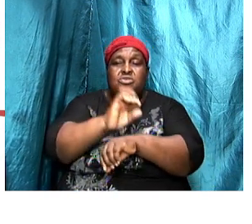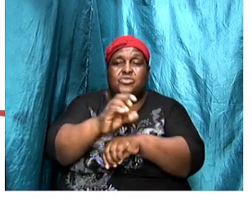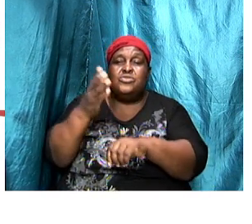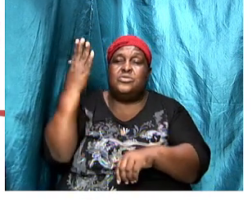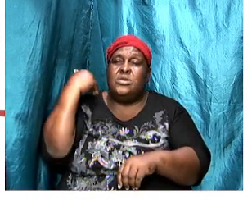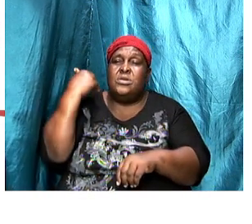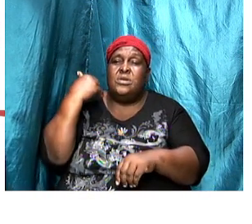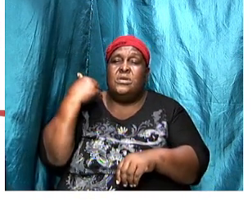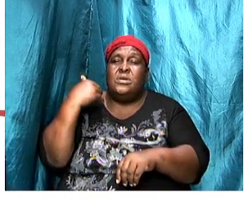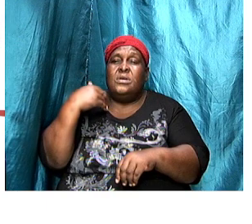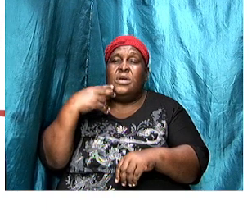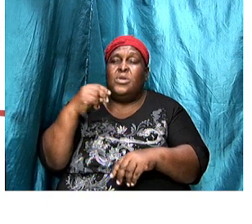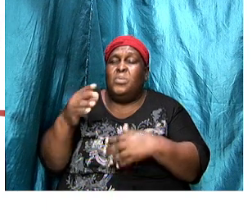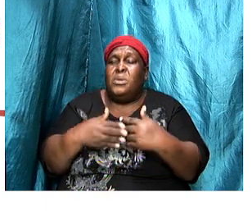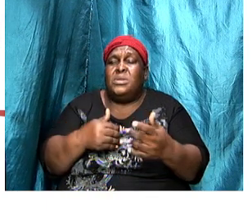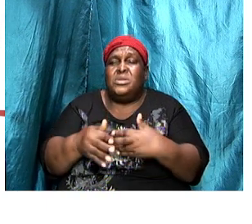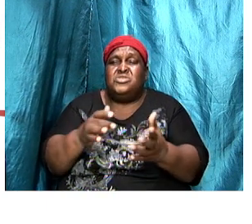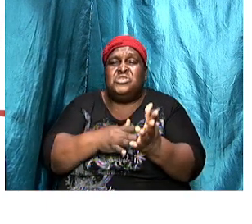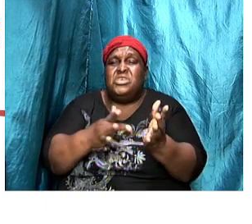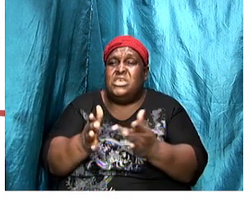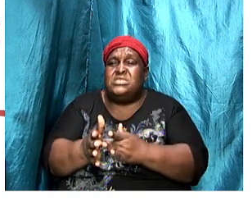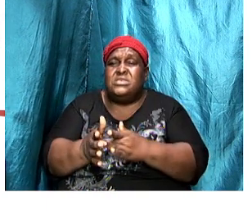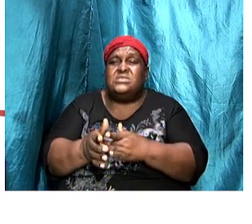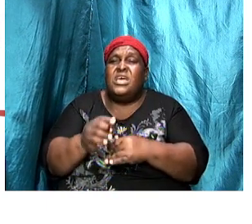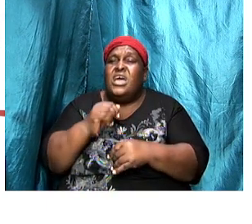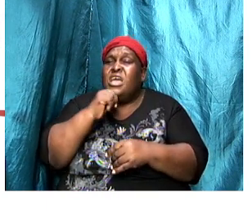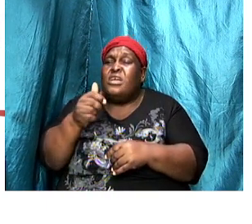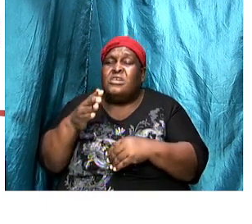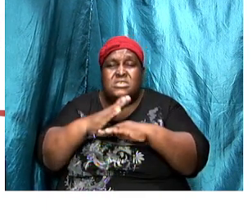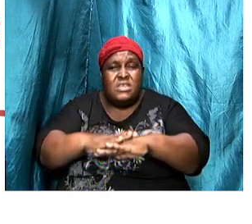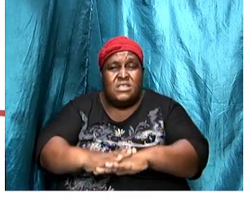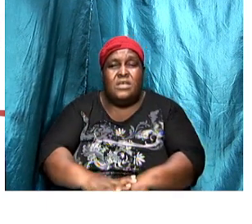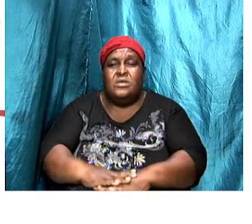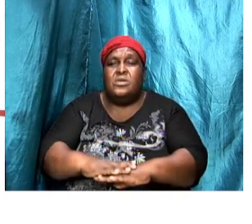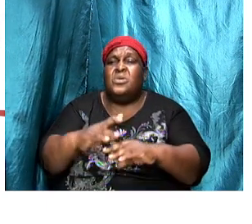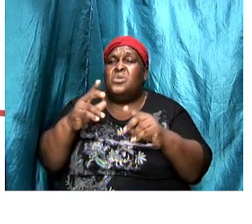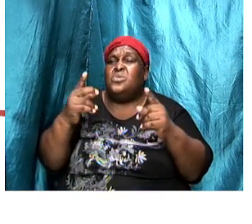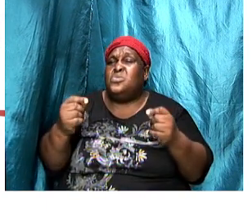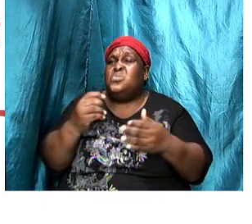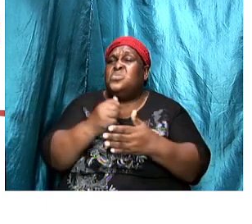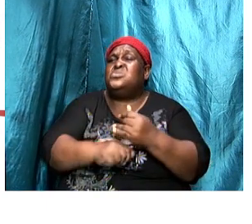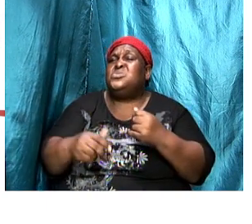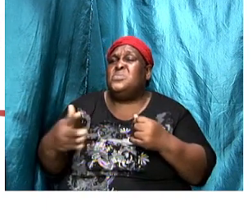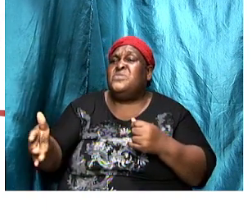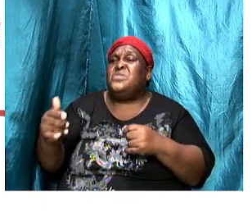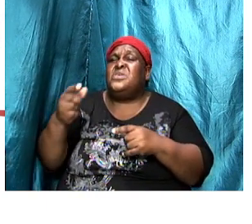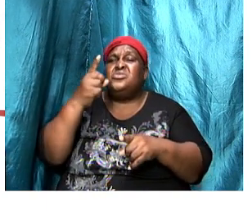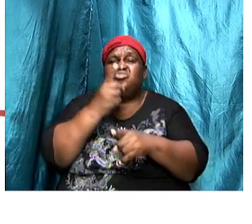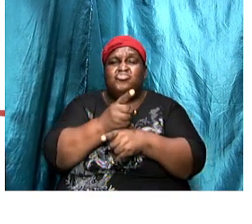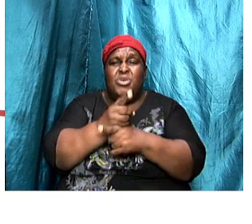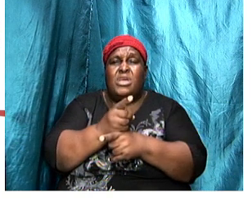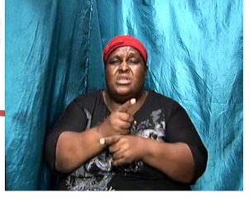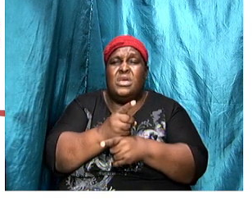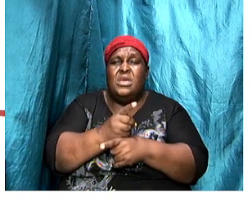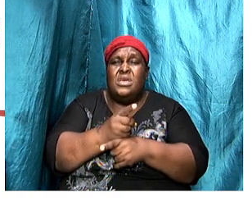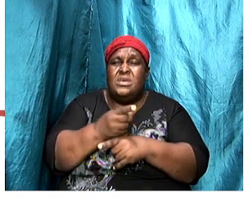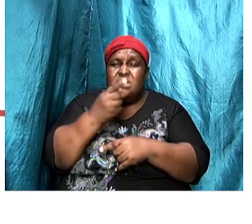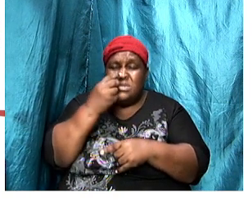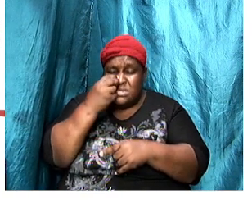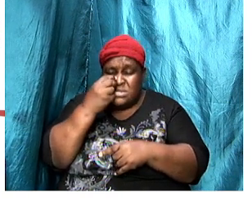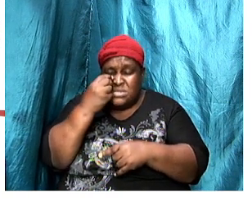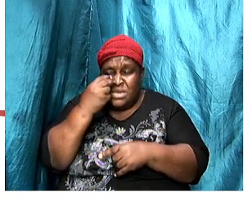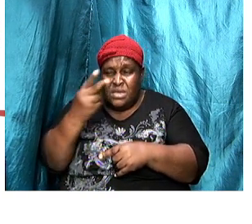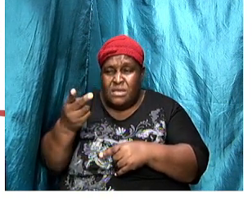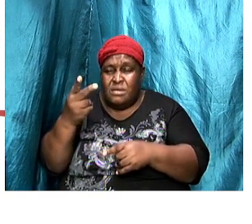satisfied with the fact that we do a few things right and see something seriously wrong and don't rebuke us